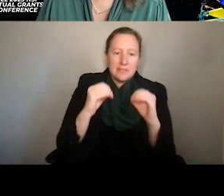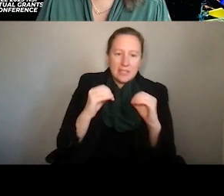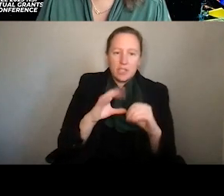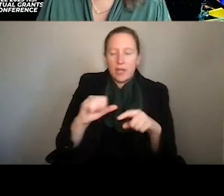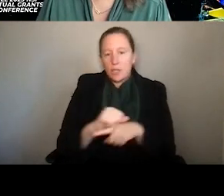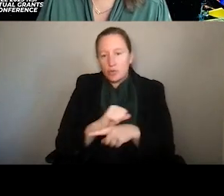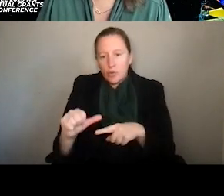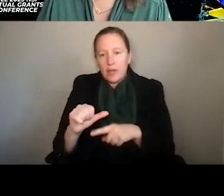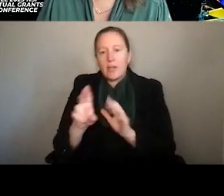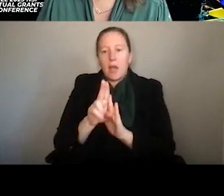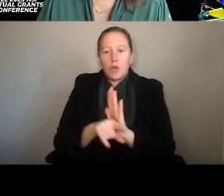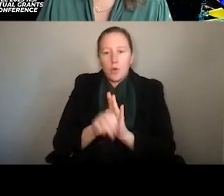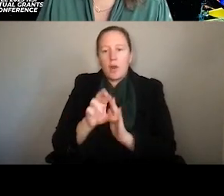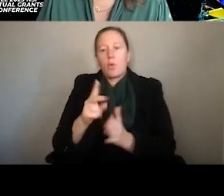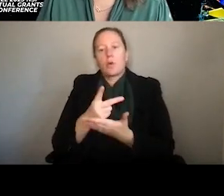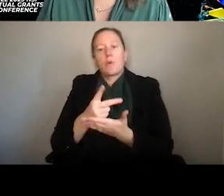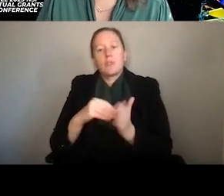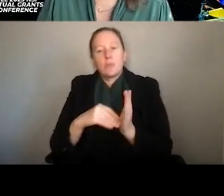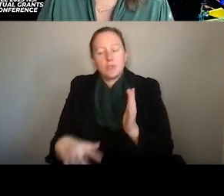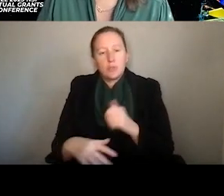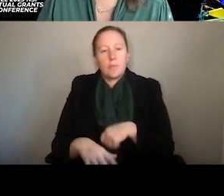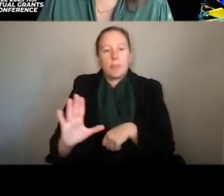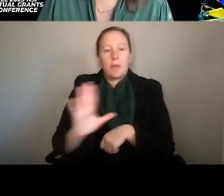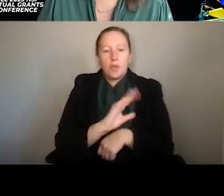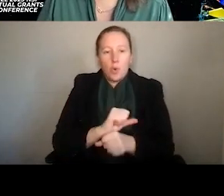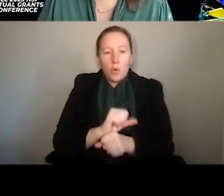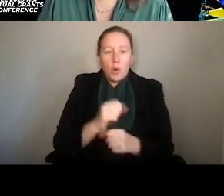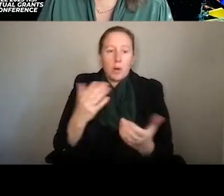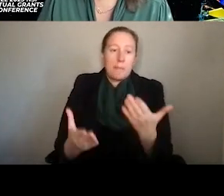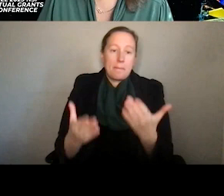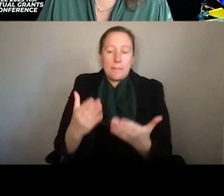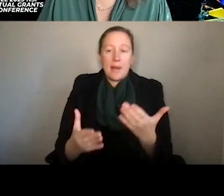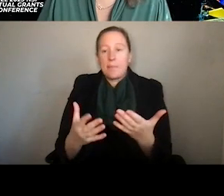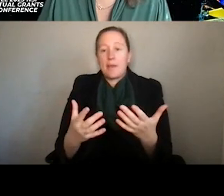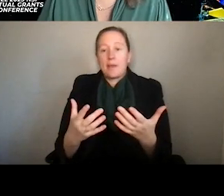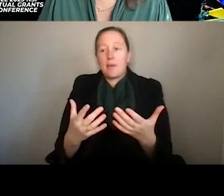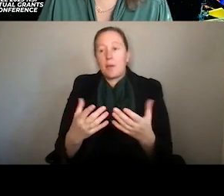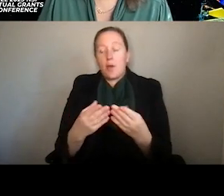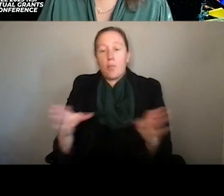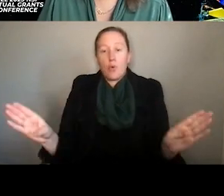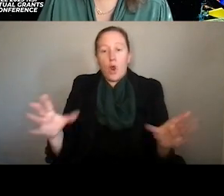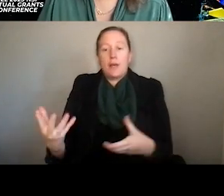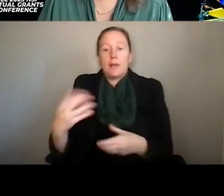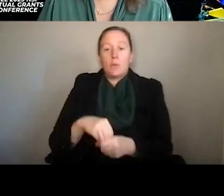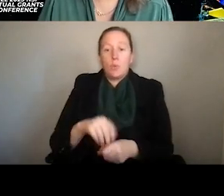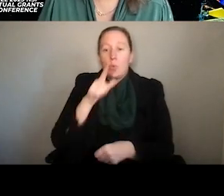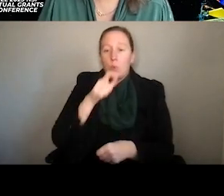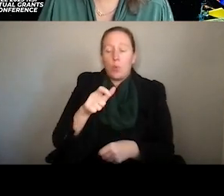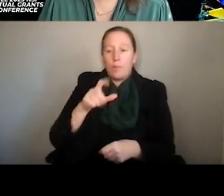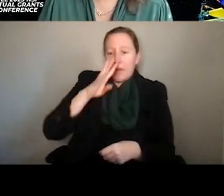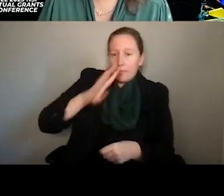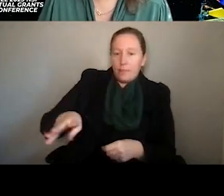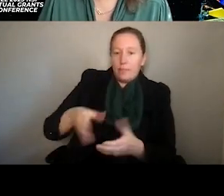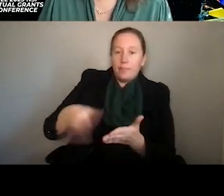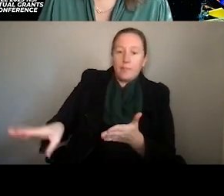training of undergrads or grad students. Your work could be broadening the participation of people who have historically been excluded from